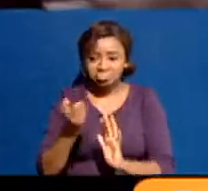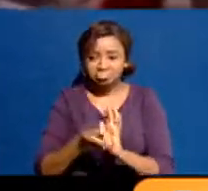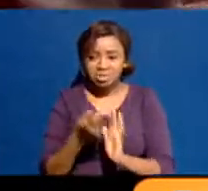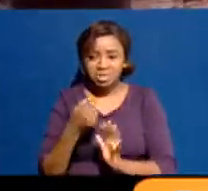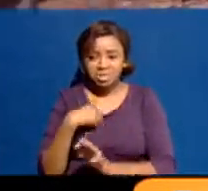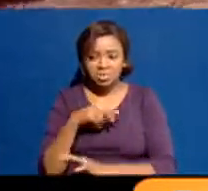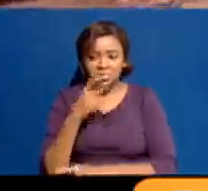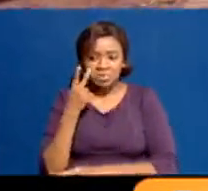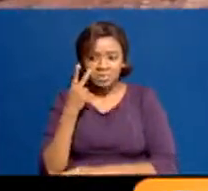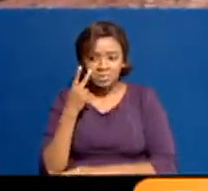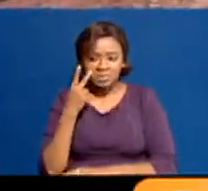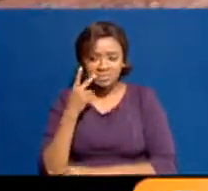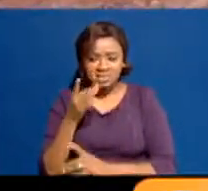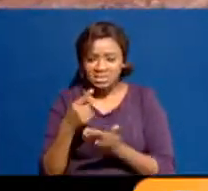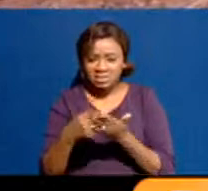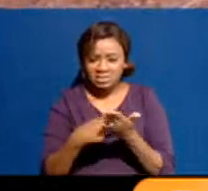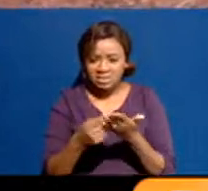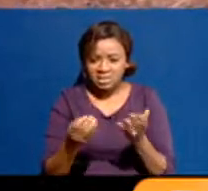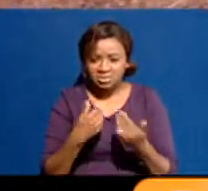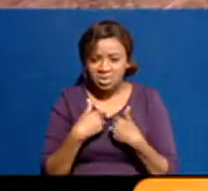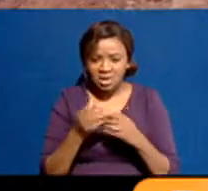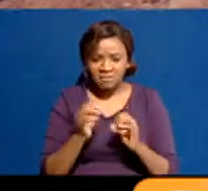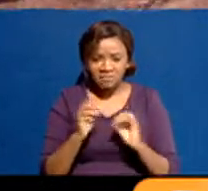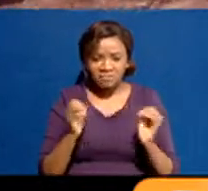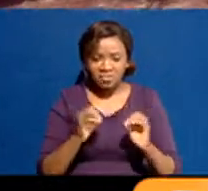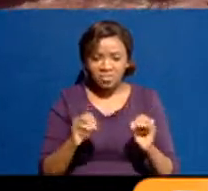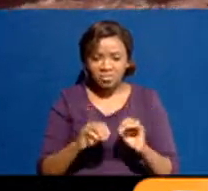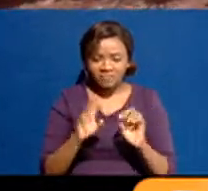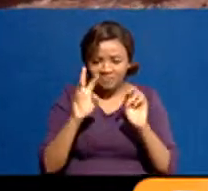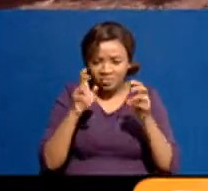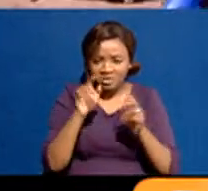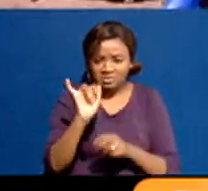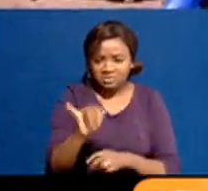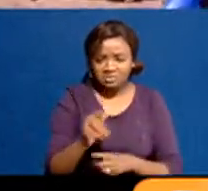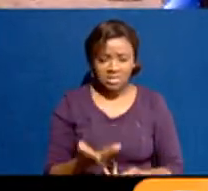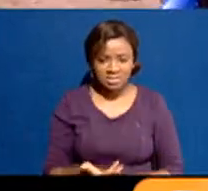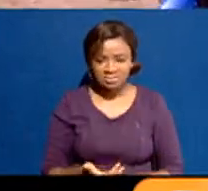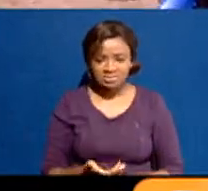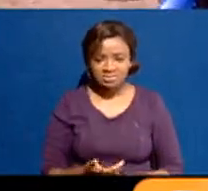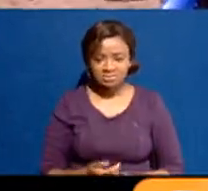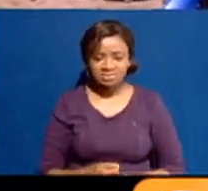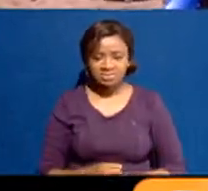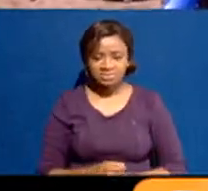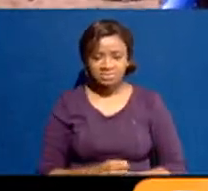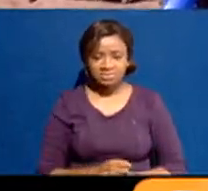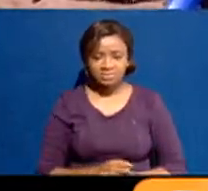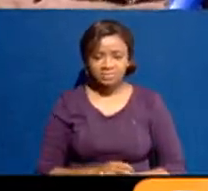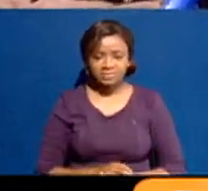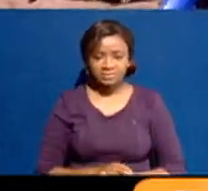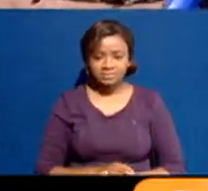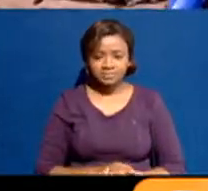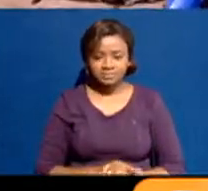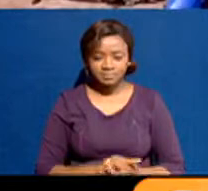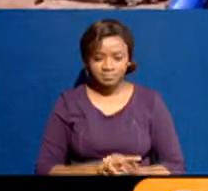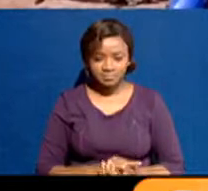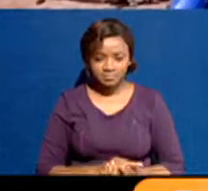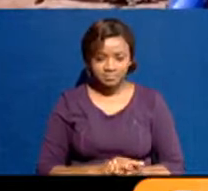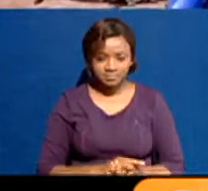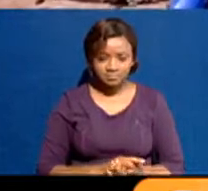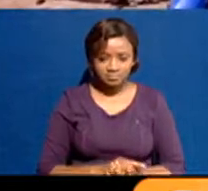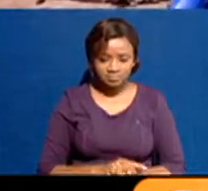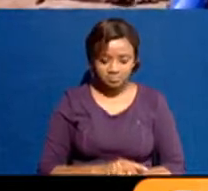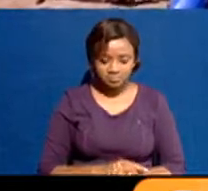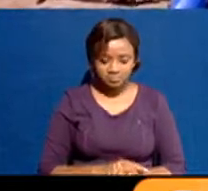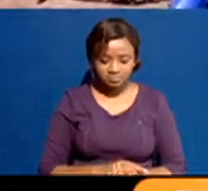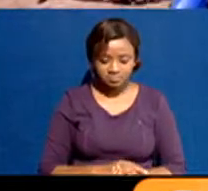We are not seeing dialogue on economy. Around the elections and the IBC,